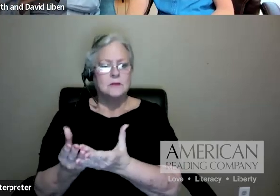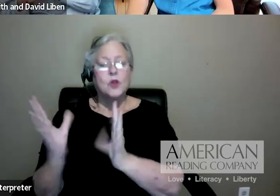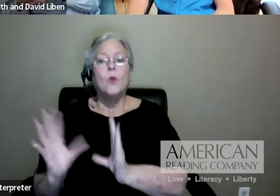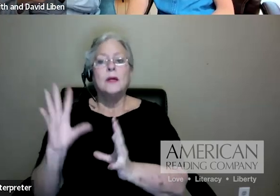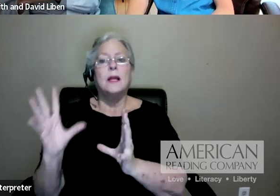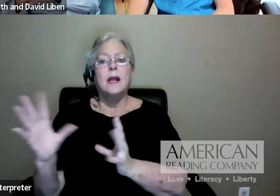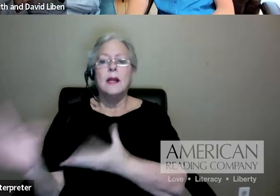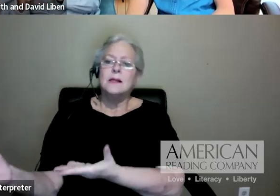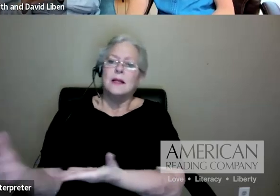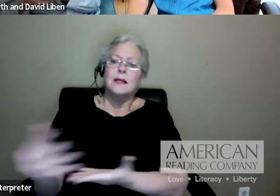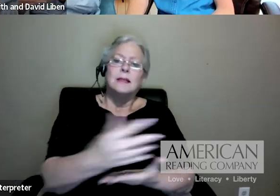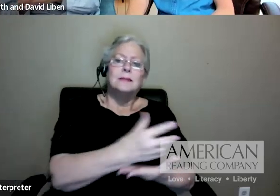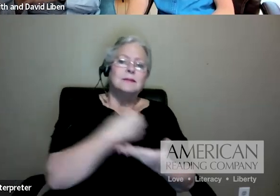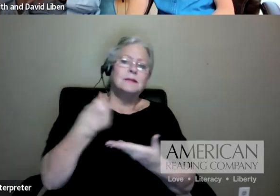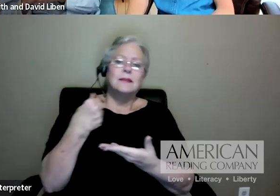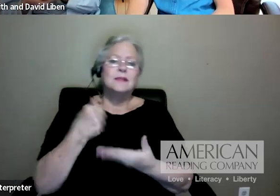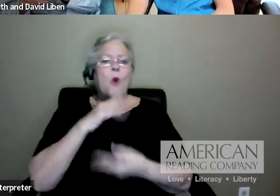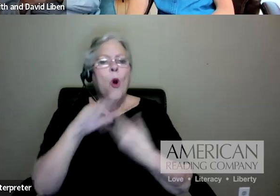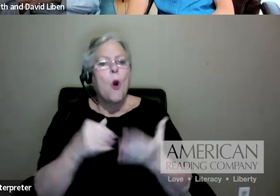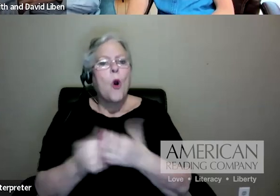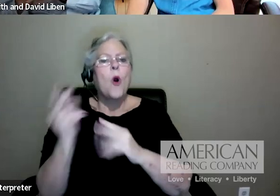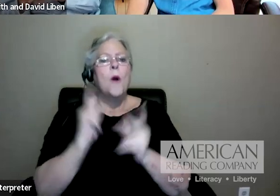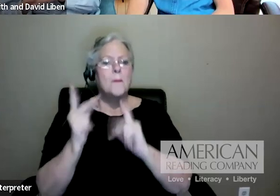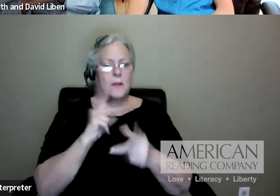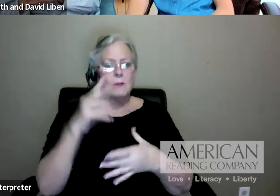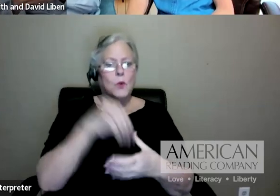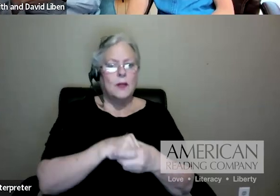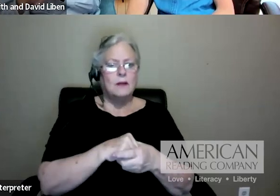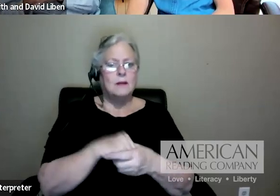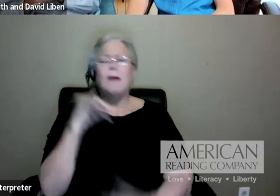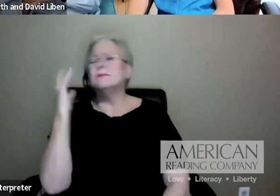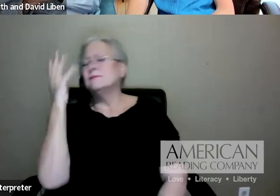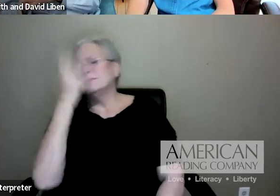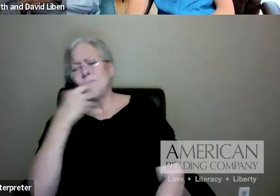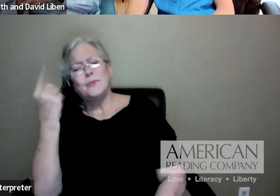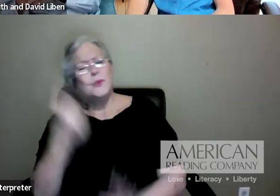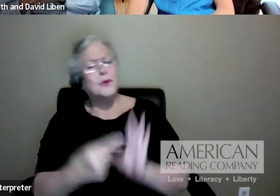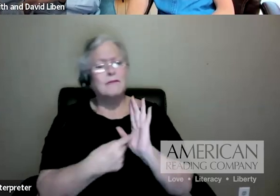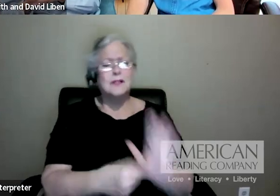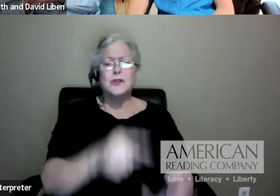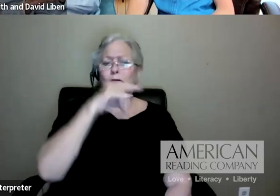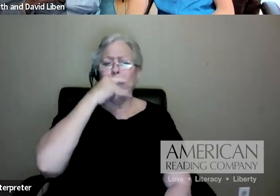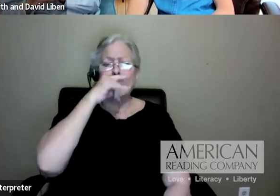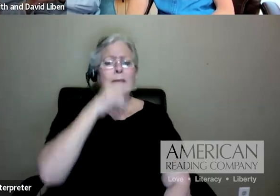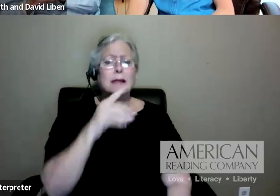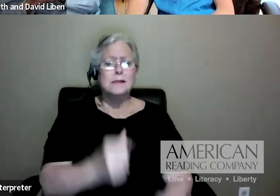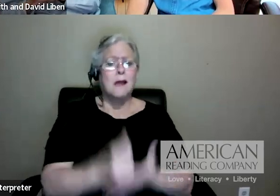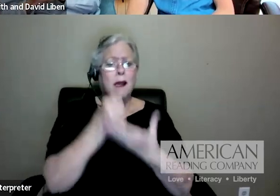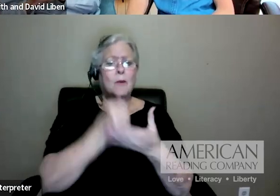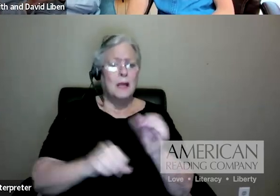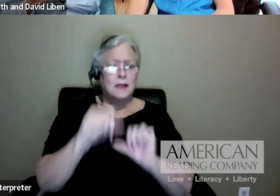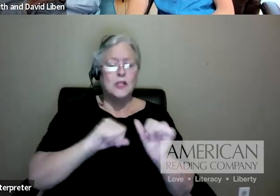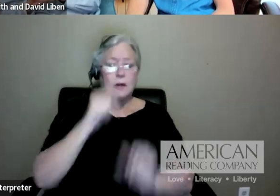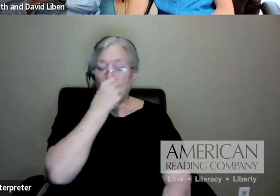I think that beautifully illustrates, too, Sue's point about kids helping each other. Now, you folks have been working at